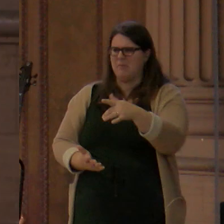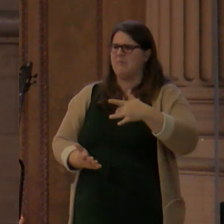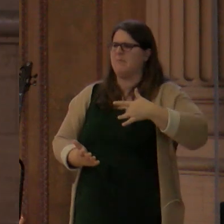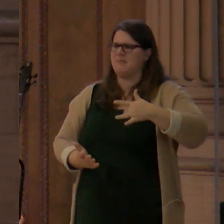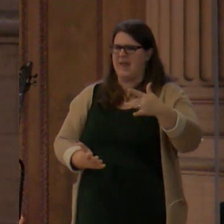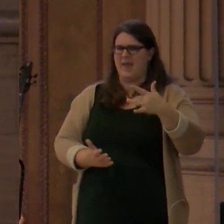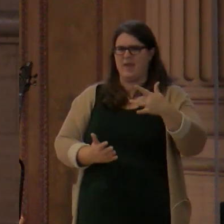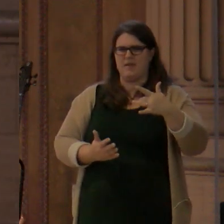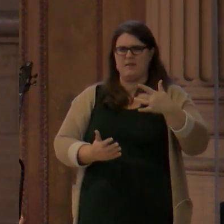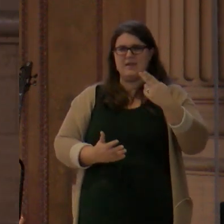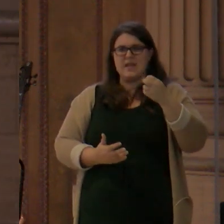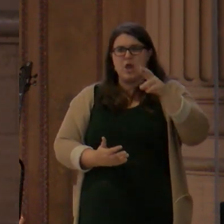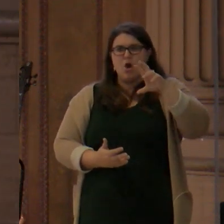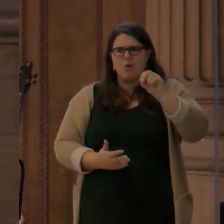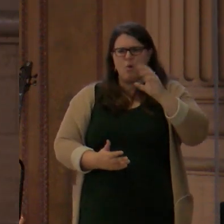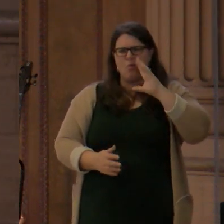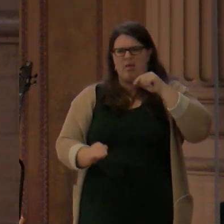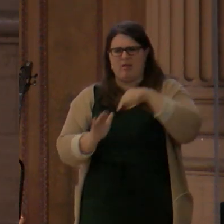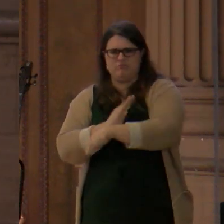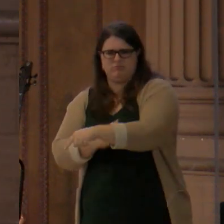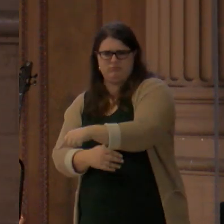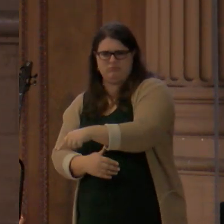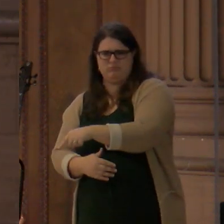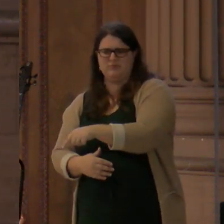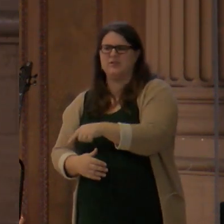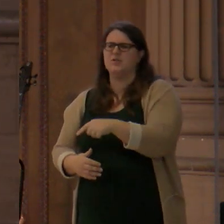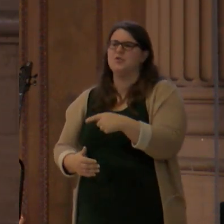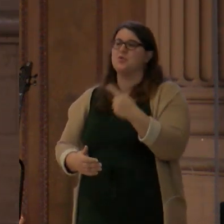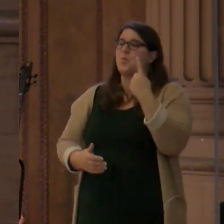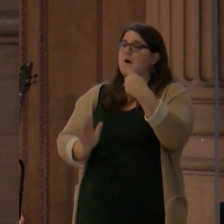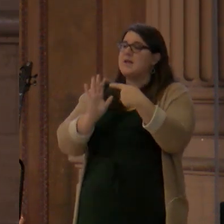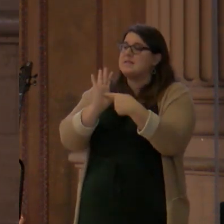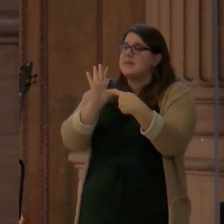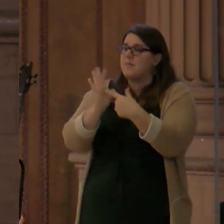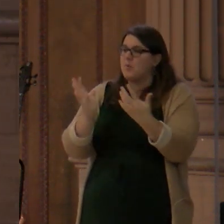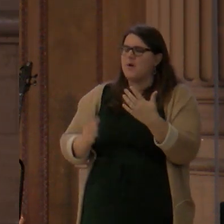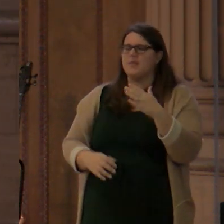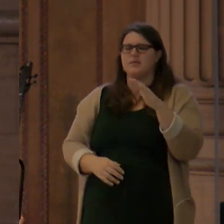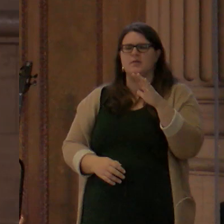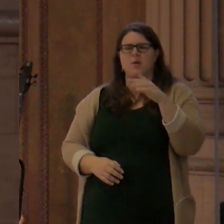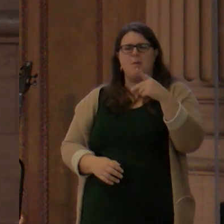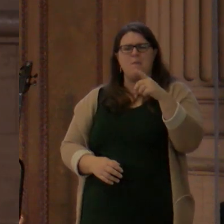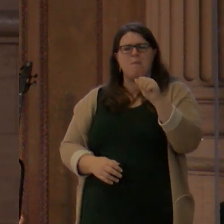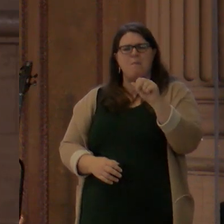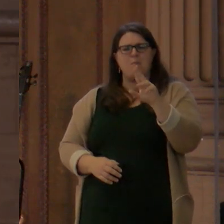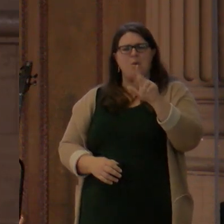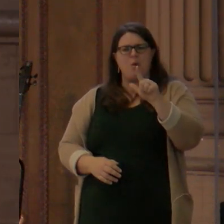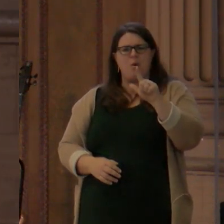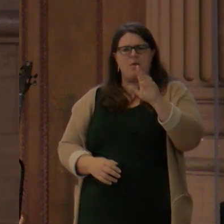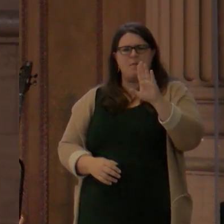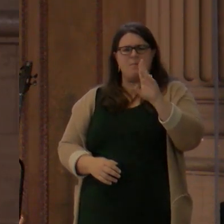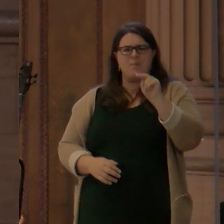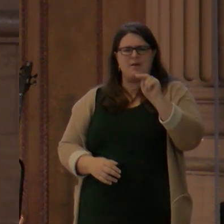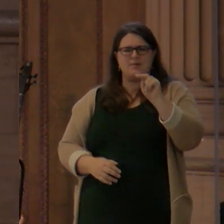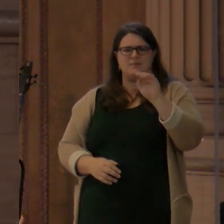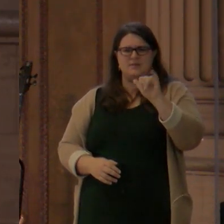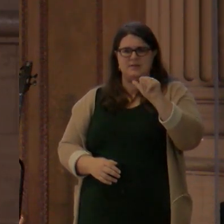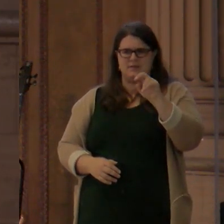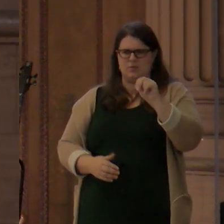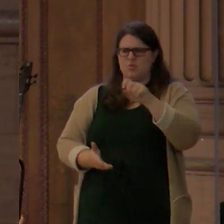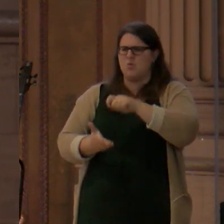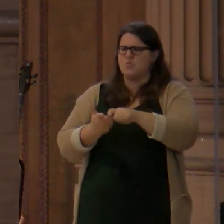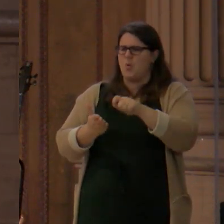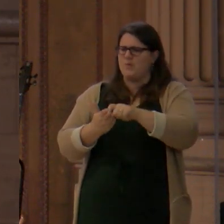he meets all kinds of characters. And all of those characters are a means of depicting various experiences of the Christian life. And